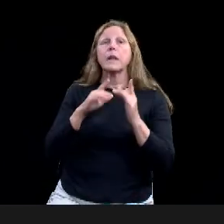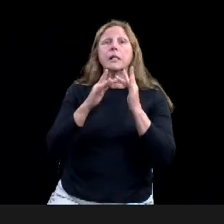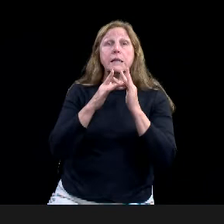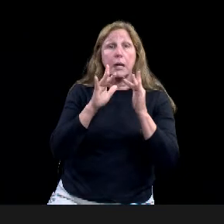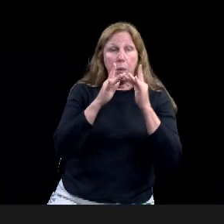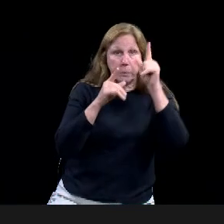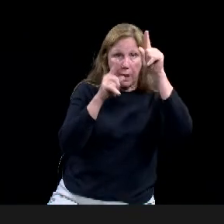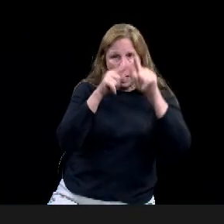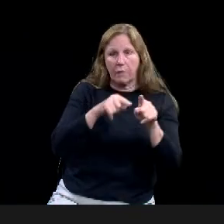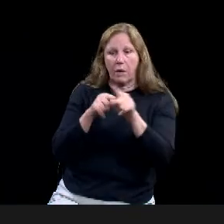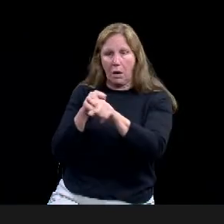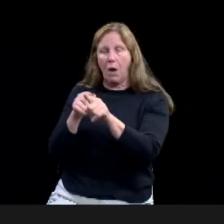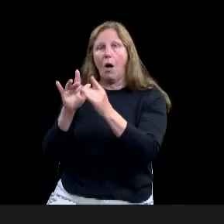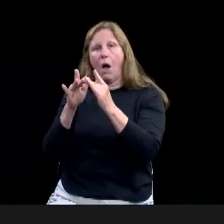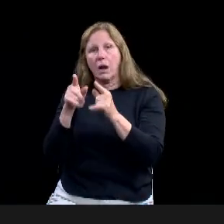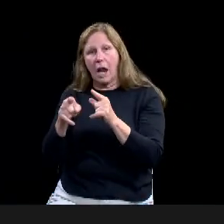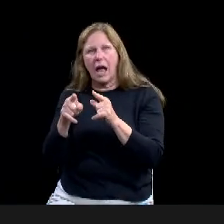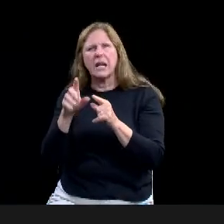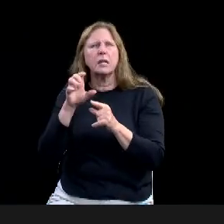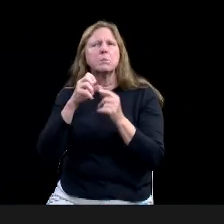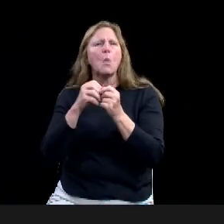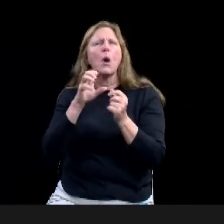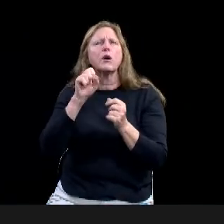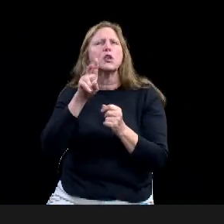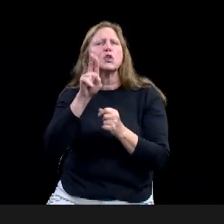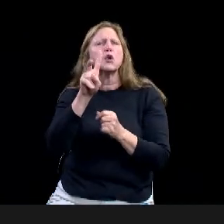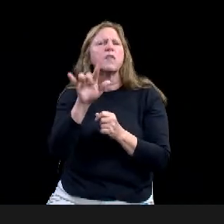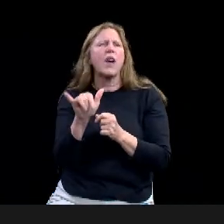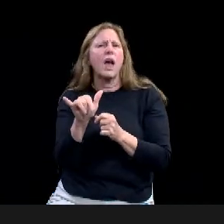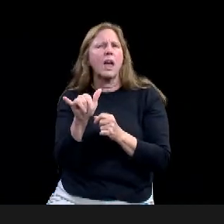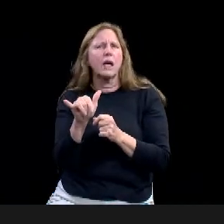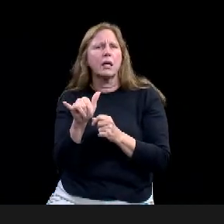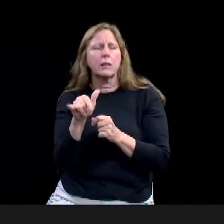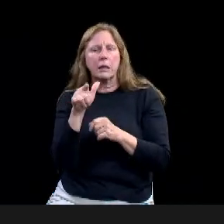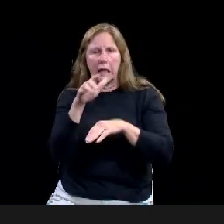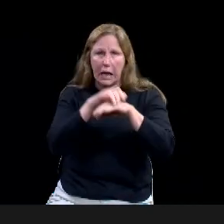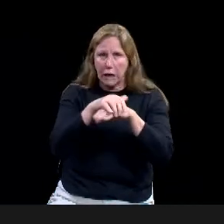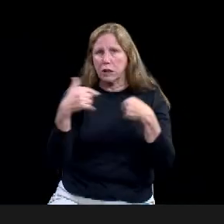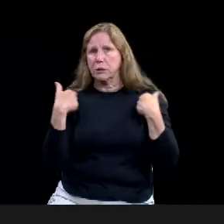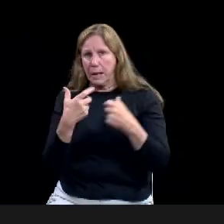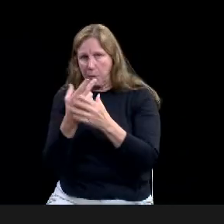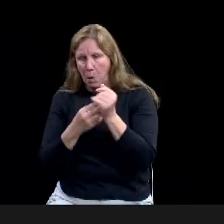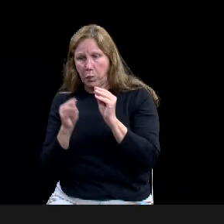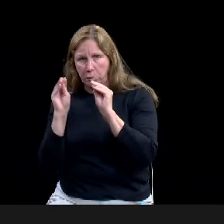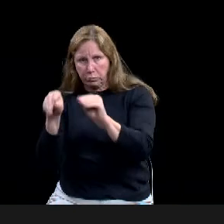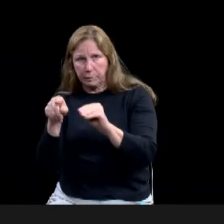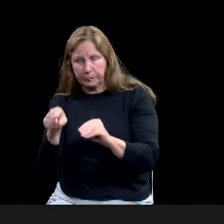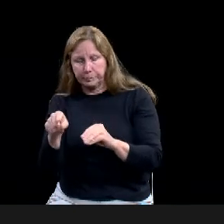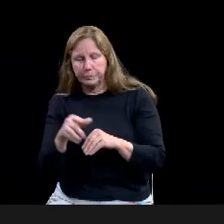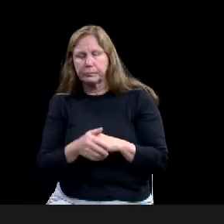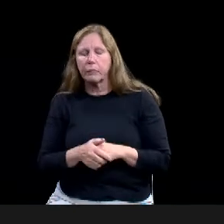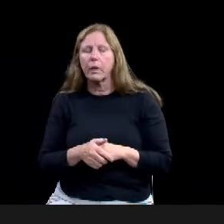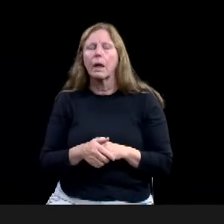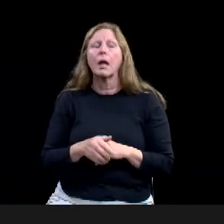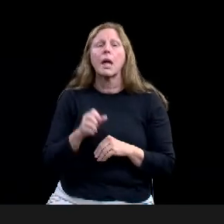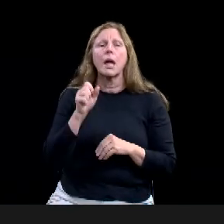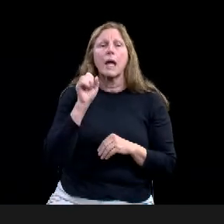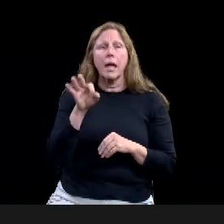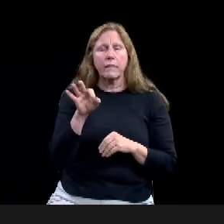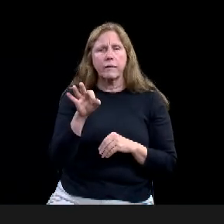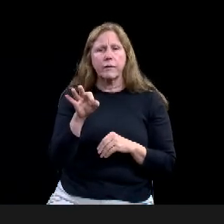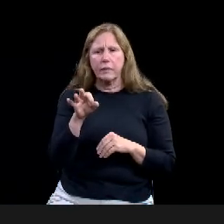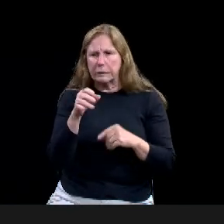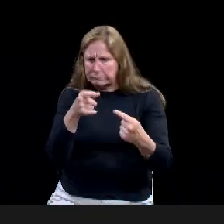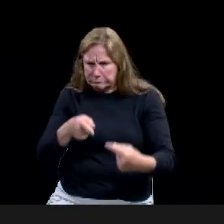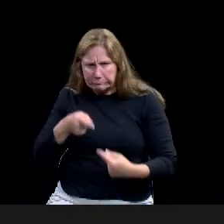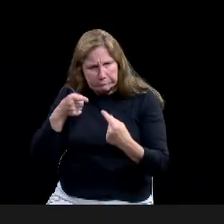If they have issues with the online form, we can, we can provide a paper copy for them to do. Um, but we really are